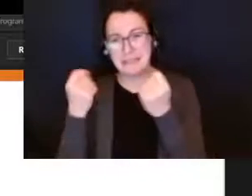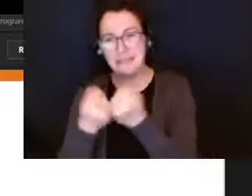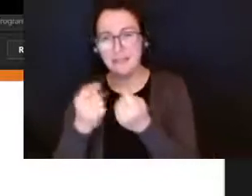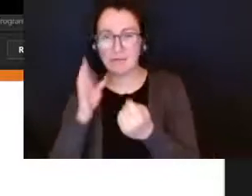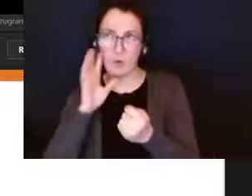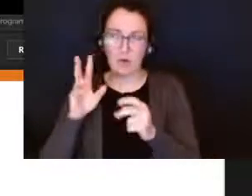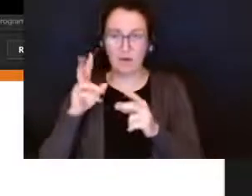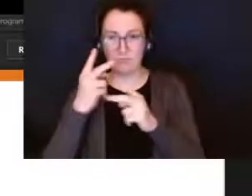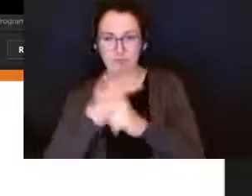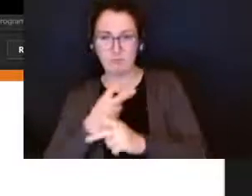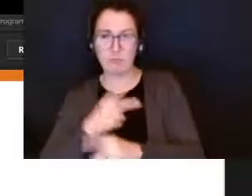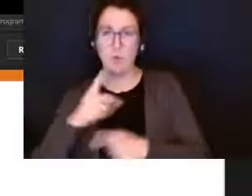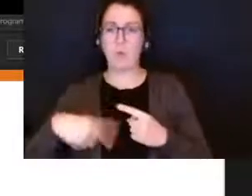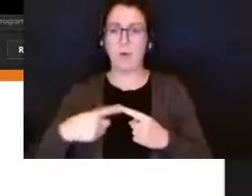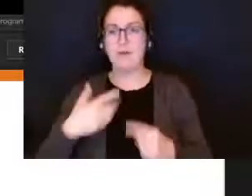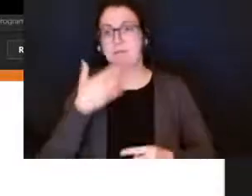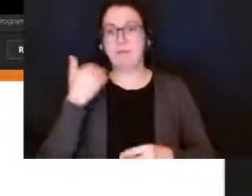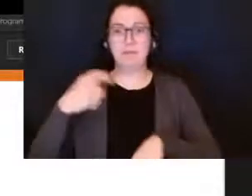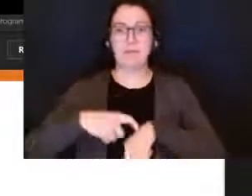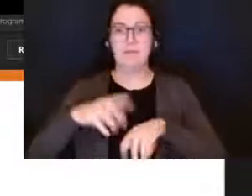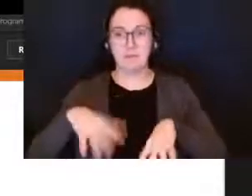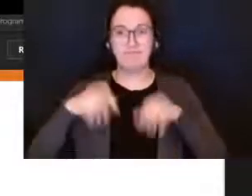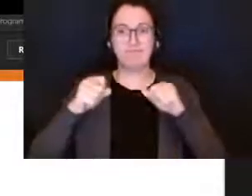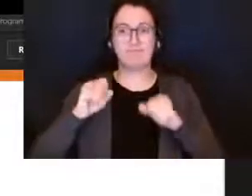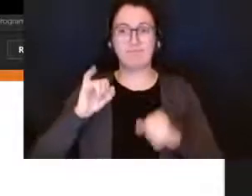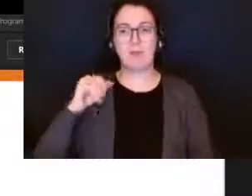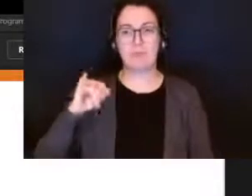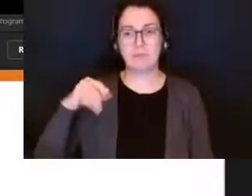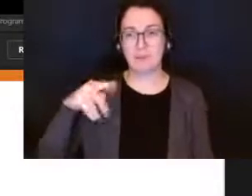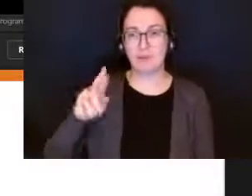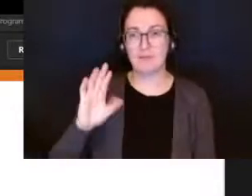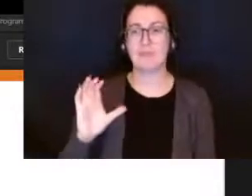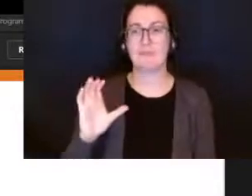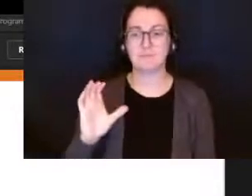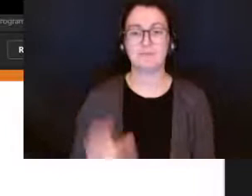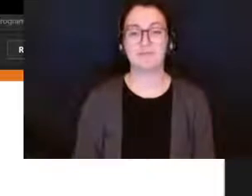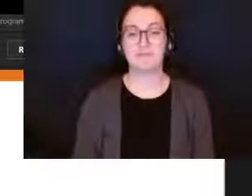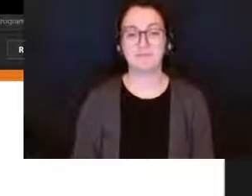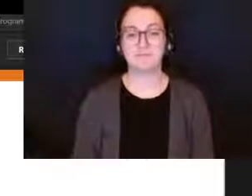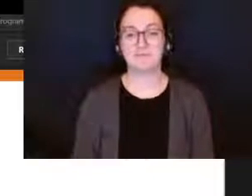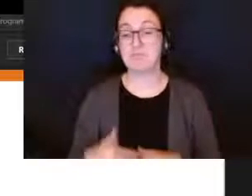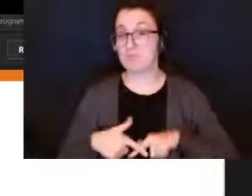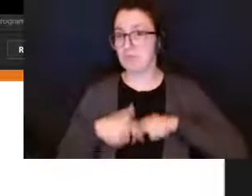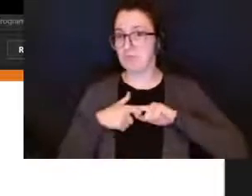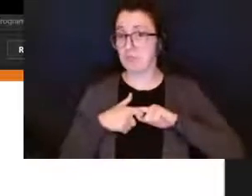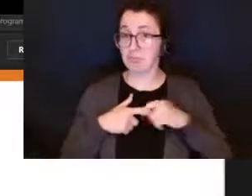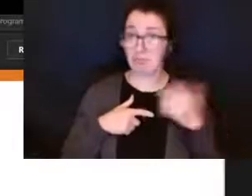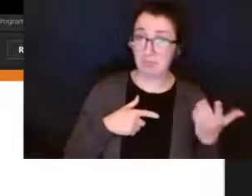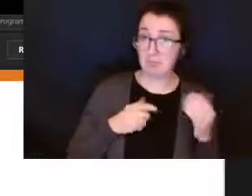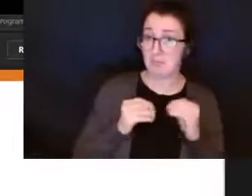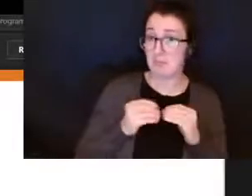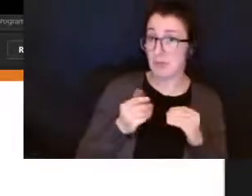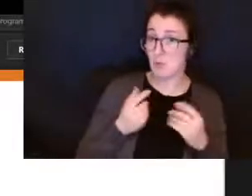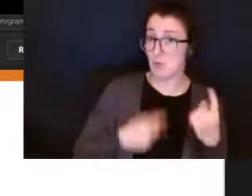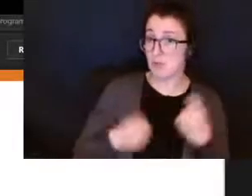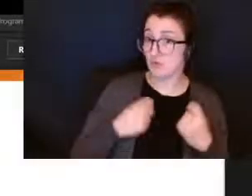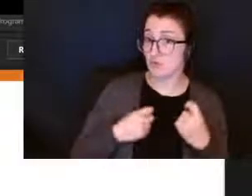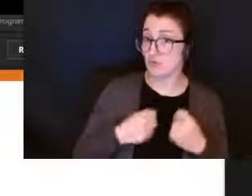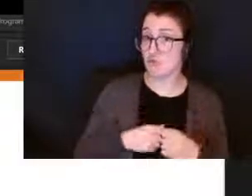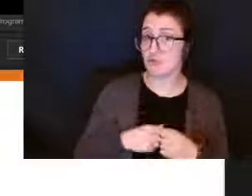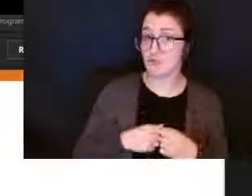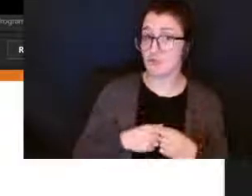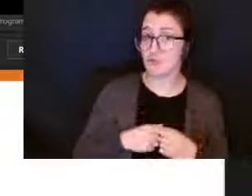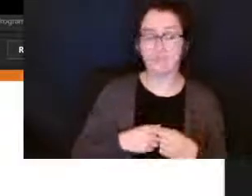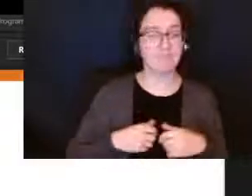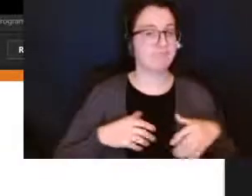again i'm just going to pause here just in case there's any other questions claudia was there any questions that came through on the ms form there aren't